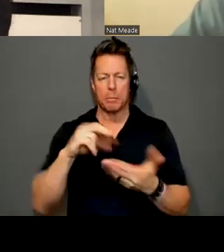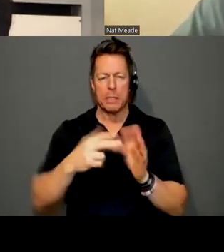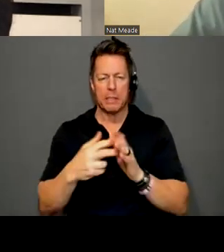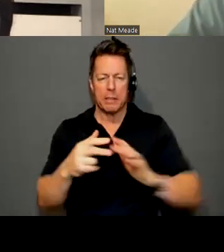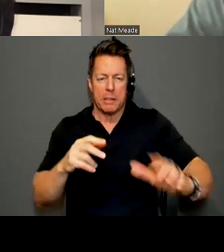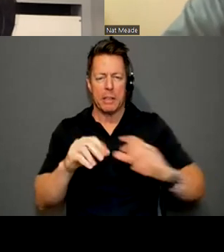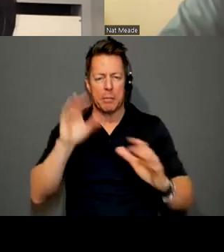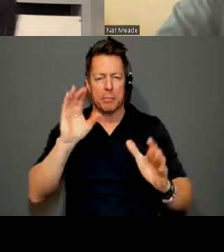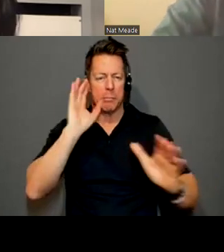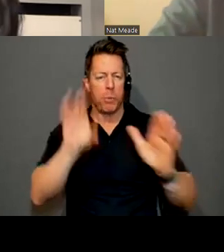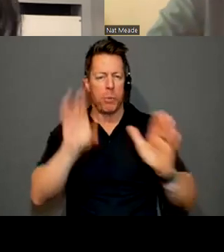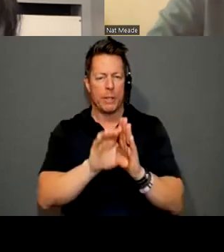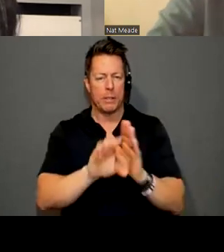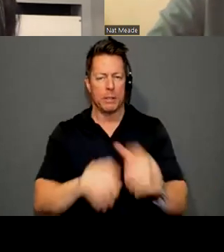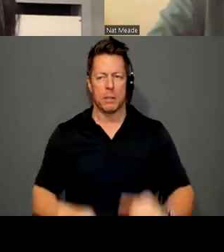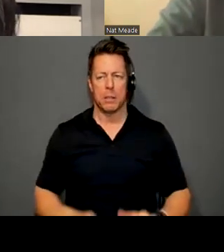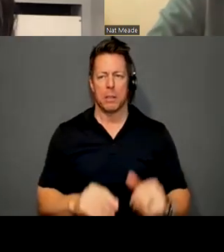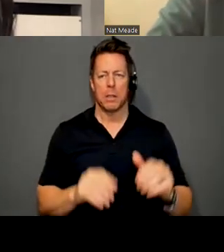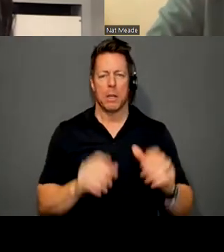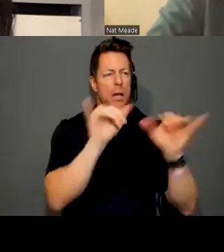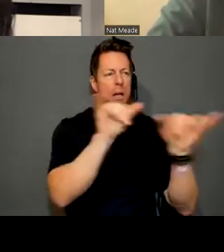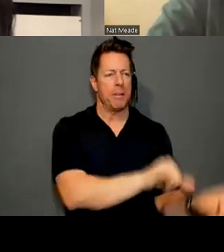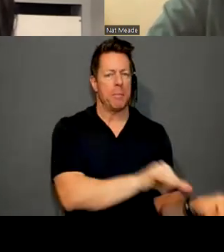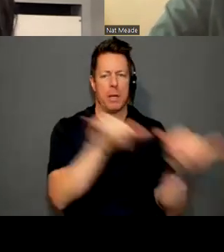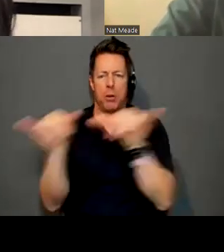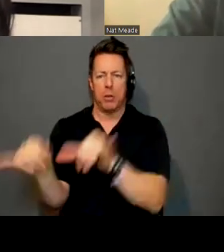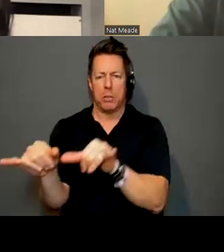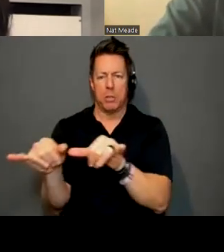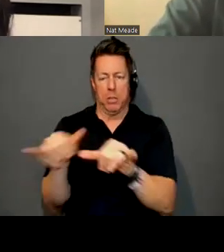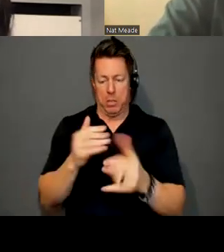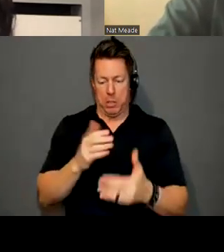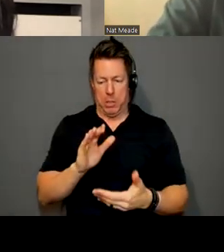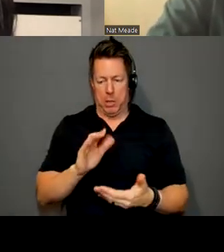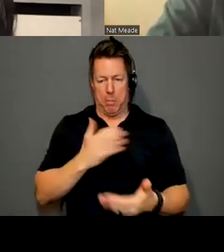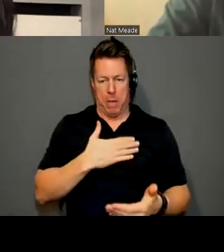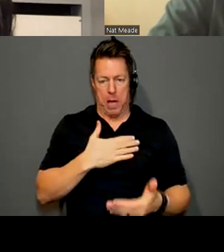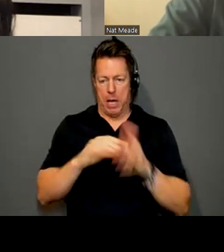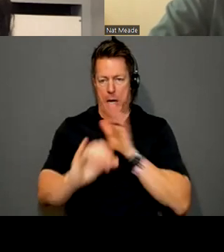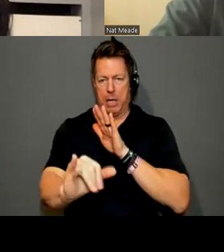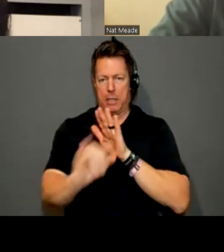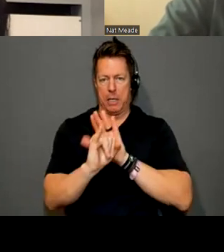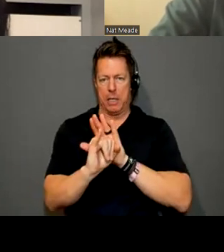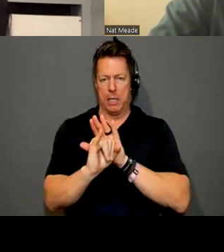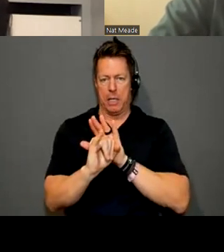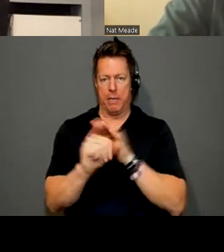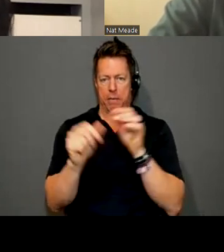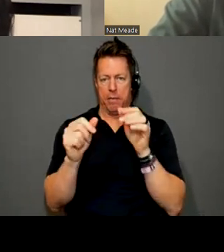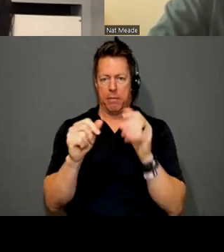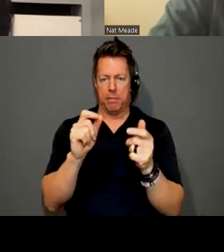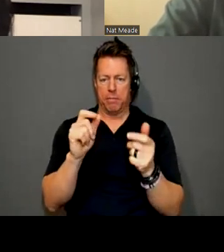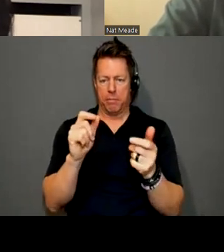like, my identity formation. So much of